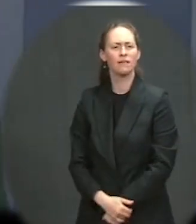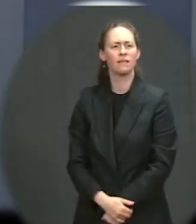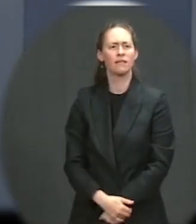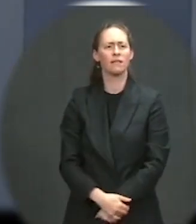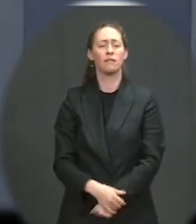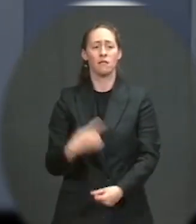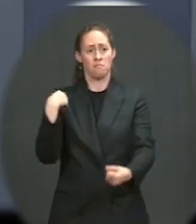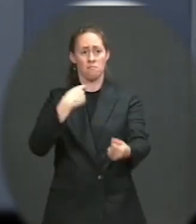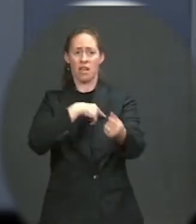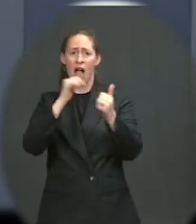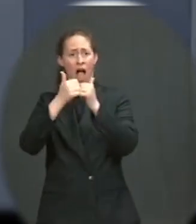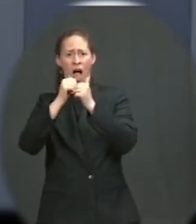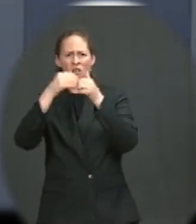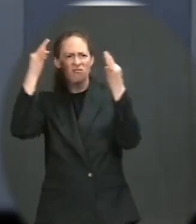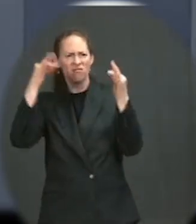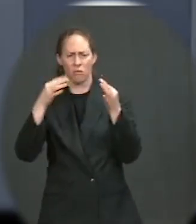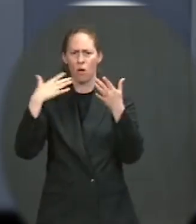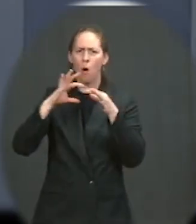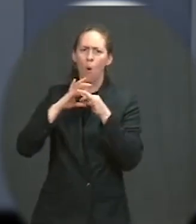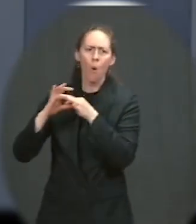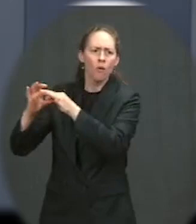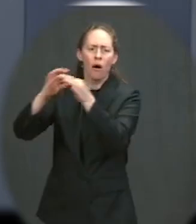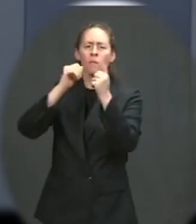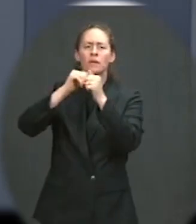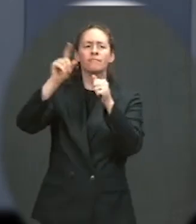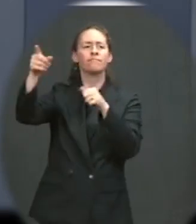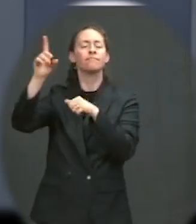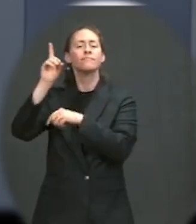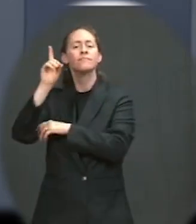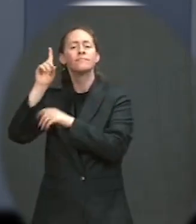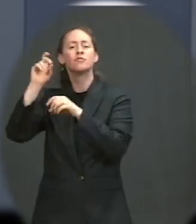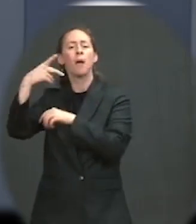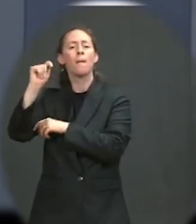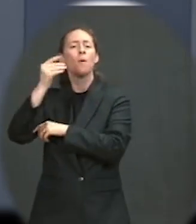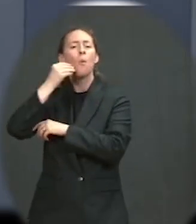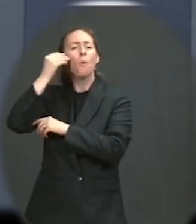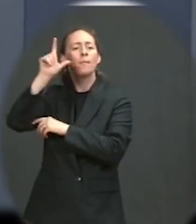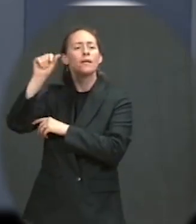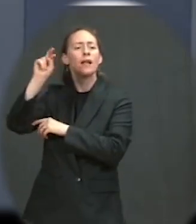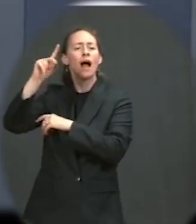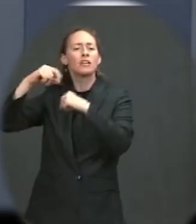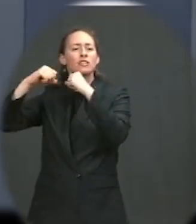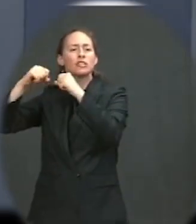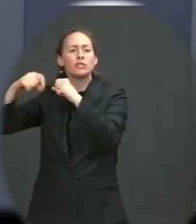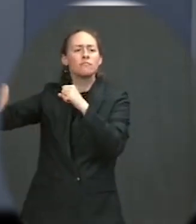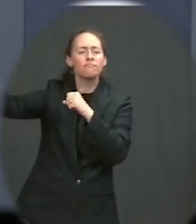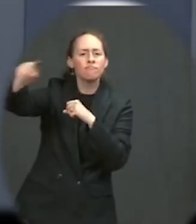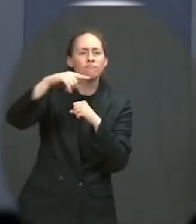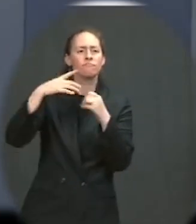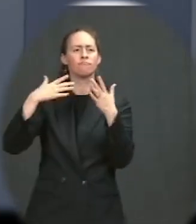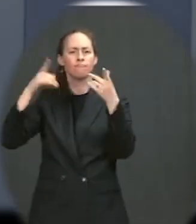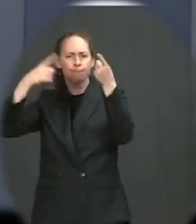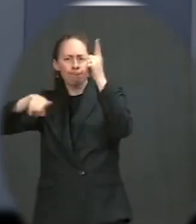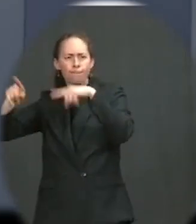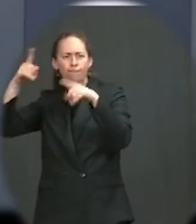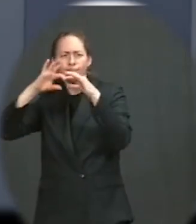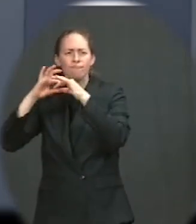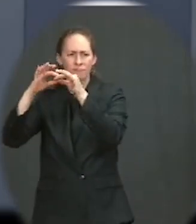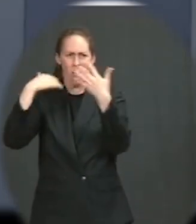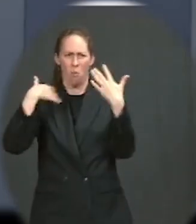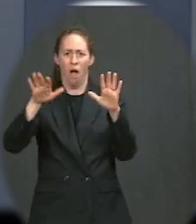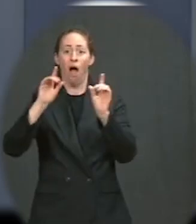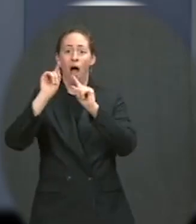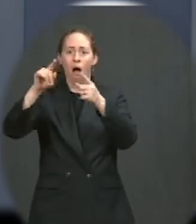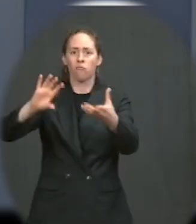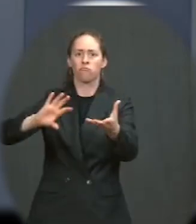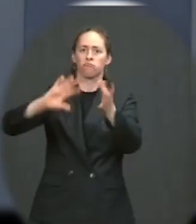in coordination with the Department of Homeland Security. As we've said from the beginning, we didn't want to have anyone visit at a time where it would be disruptive to efforts